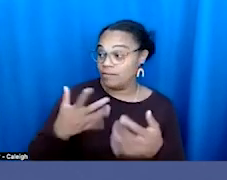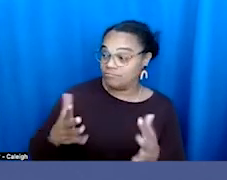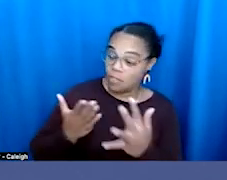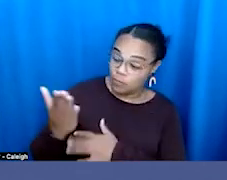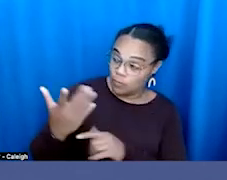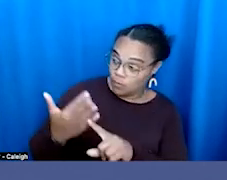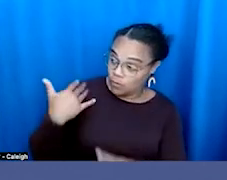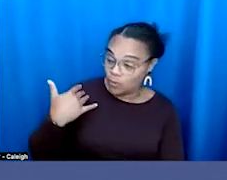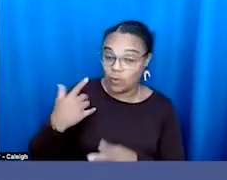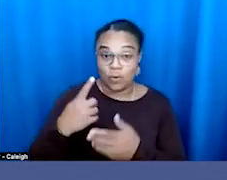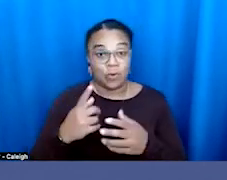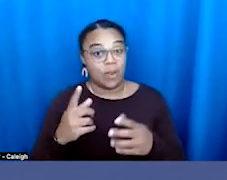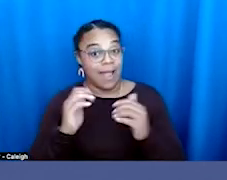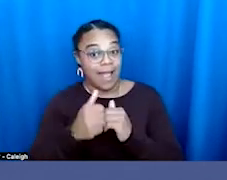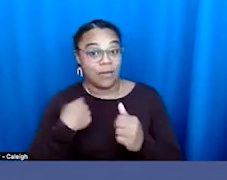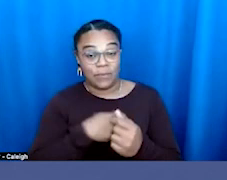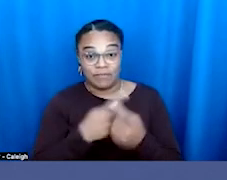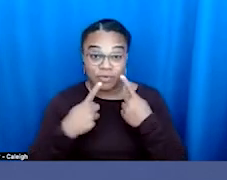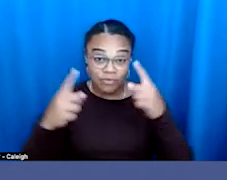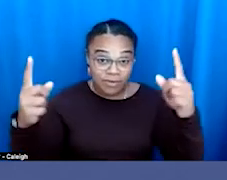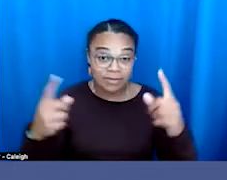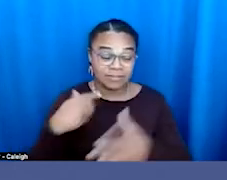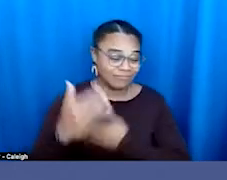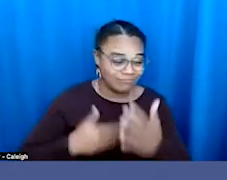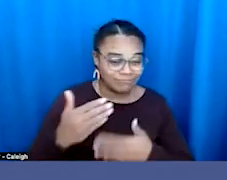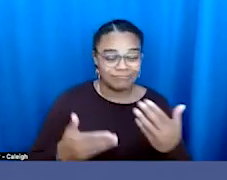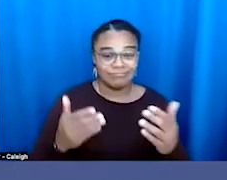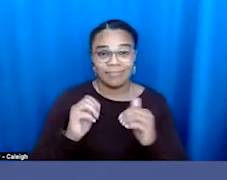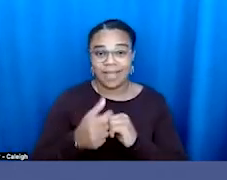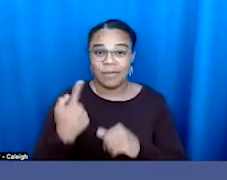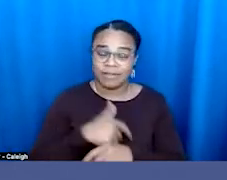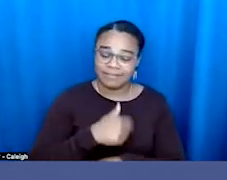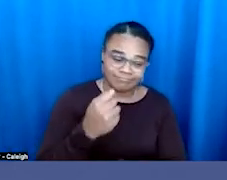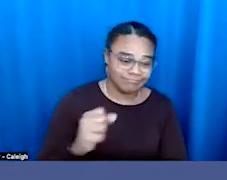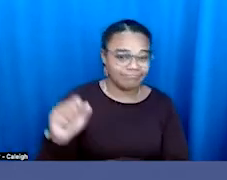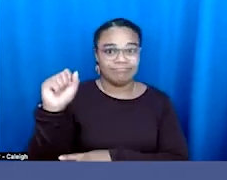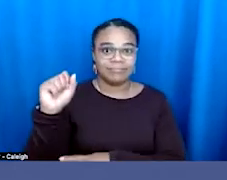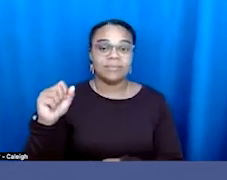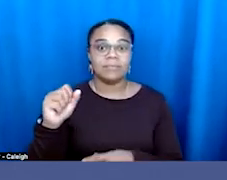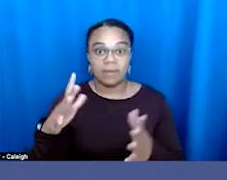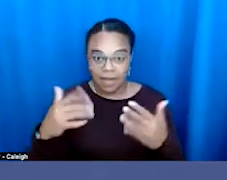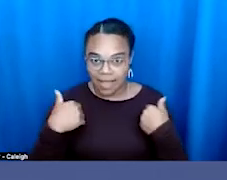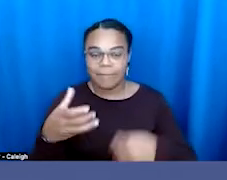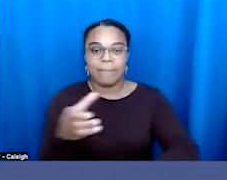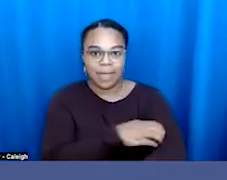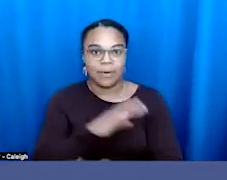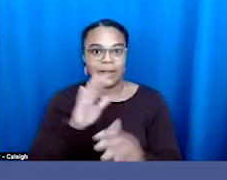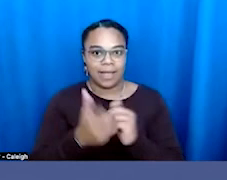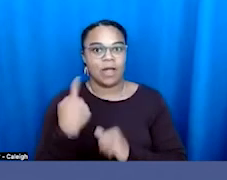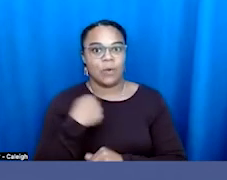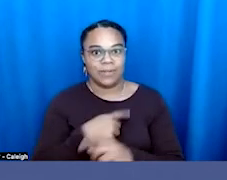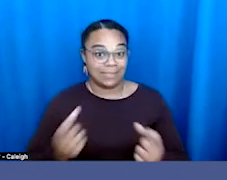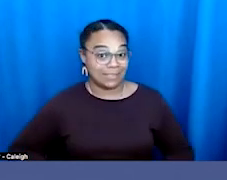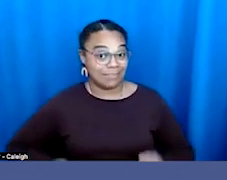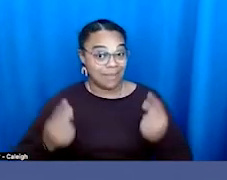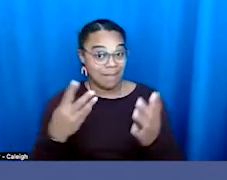we've progressed, how we've been resilient. There is power in how we spend our money,